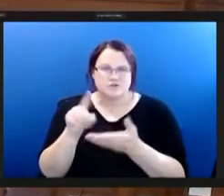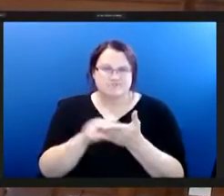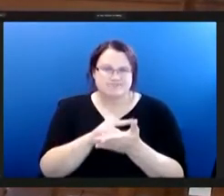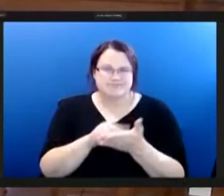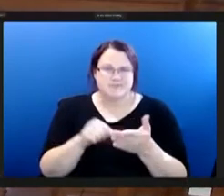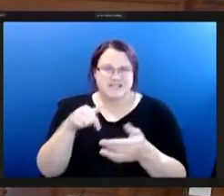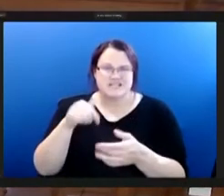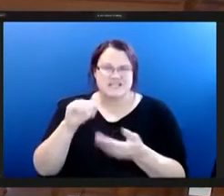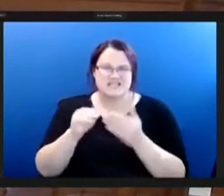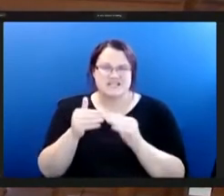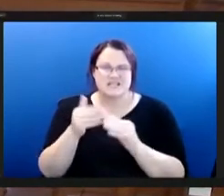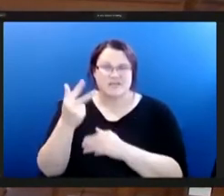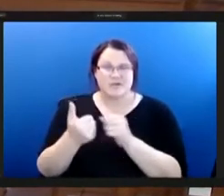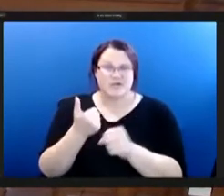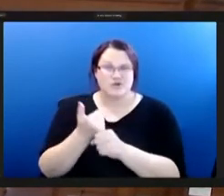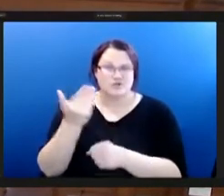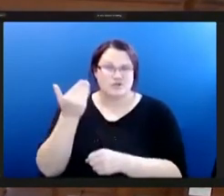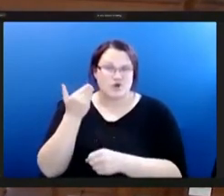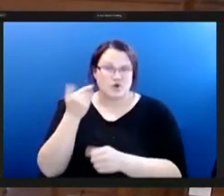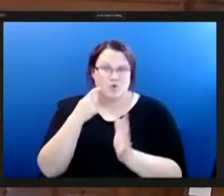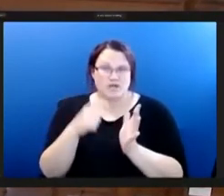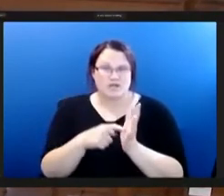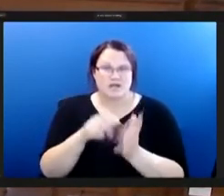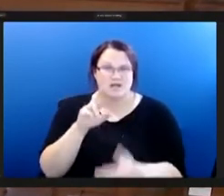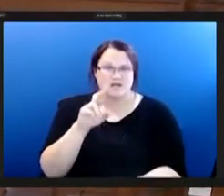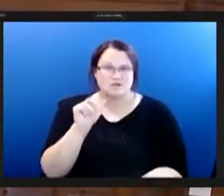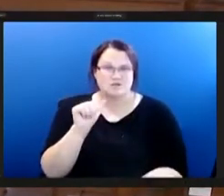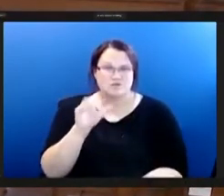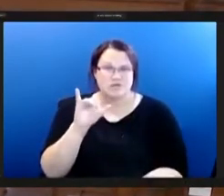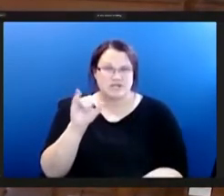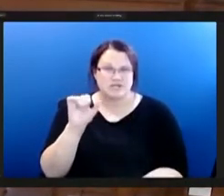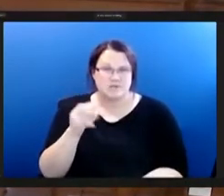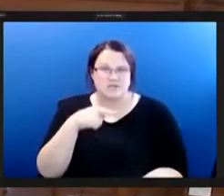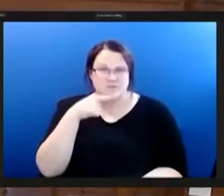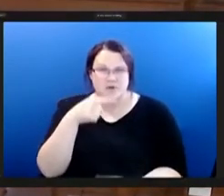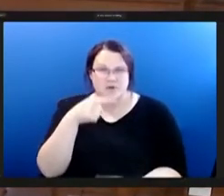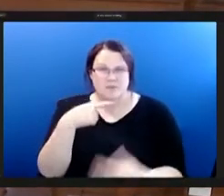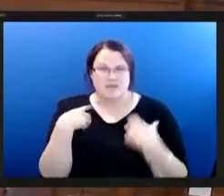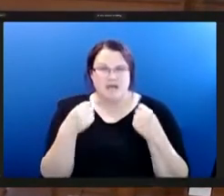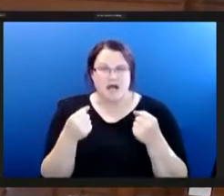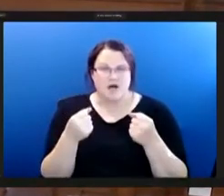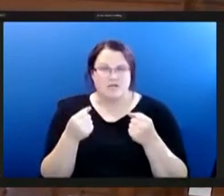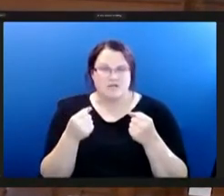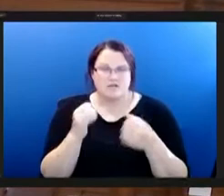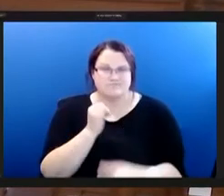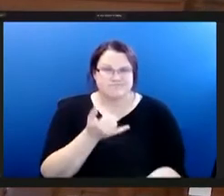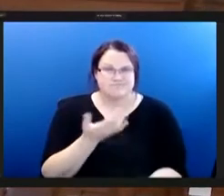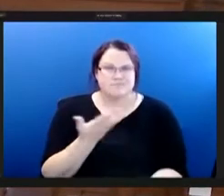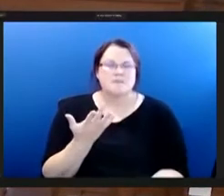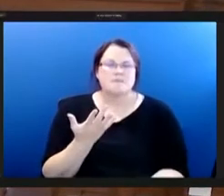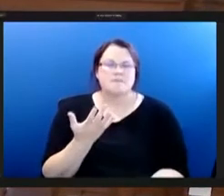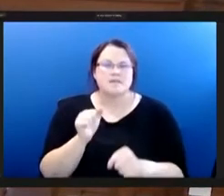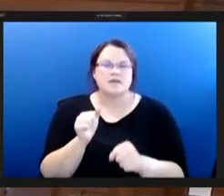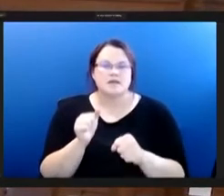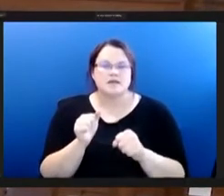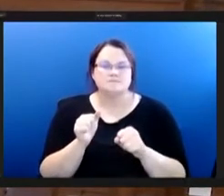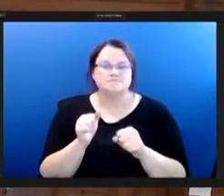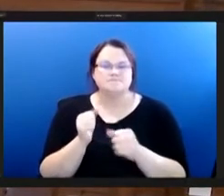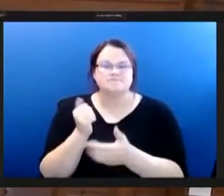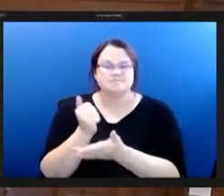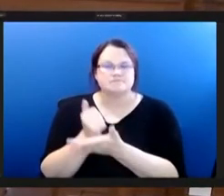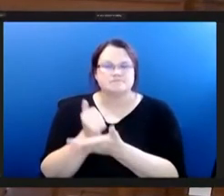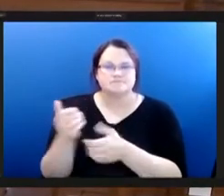this council recognized racism at the public health crisis creating a food justice fund can prioritize